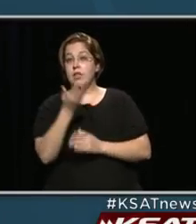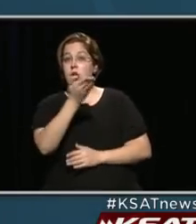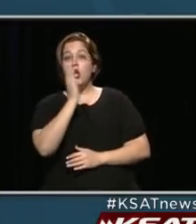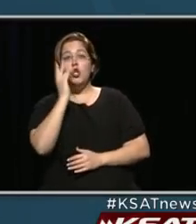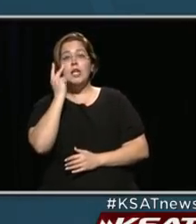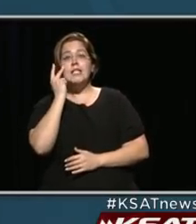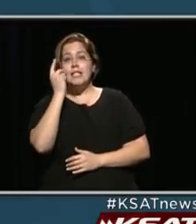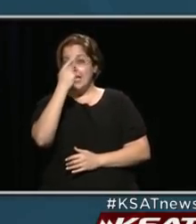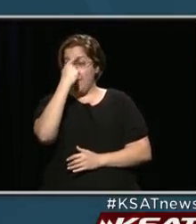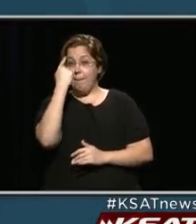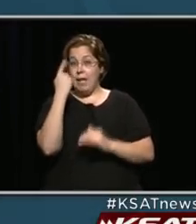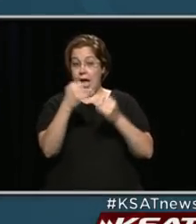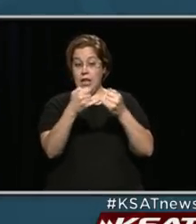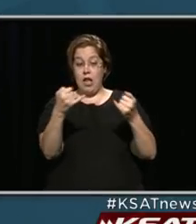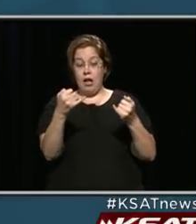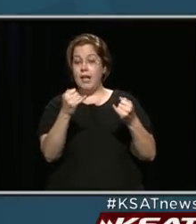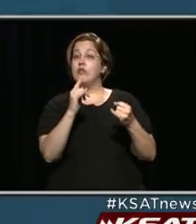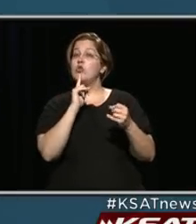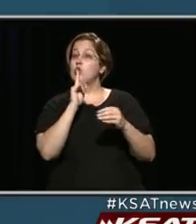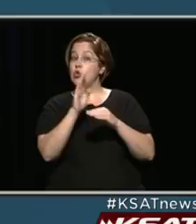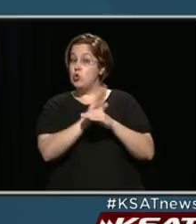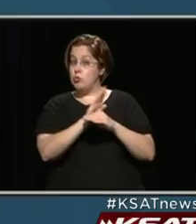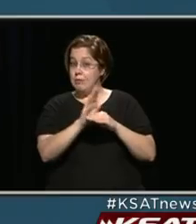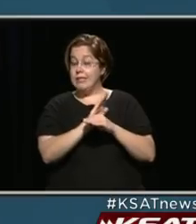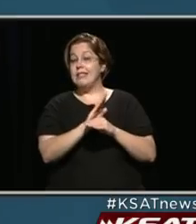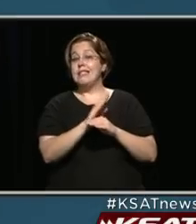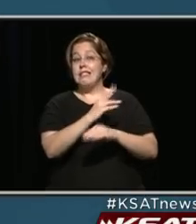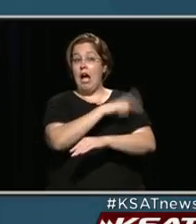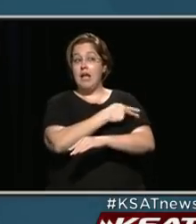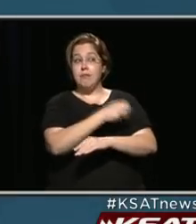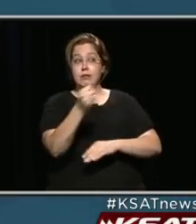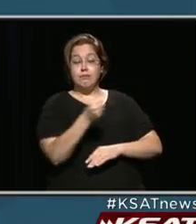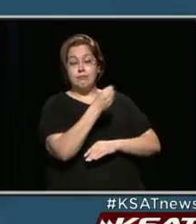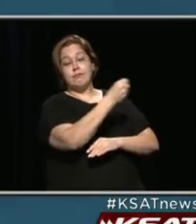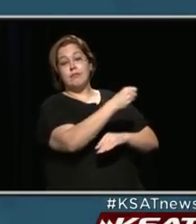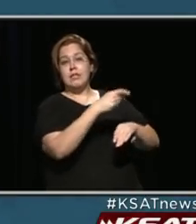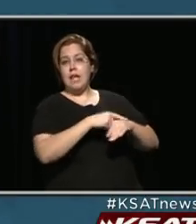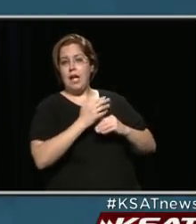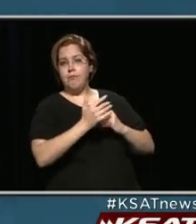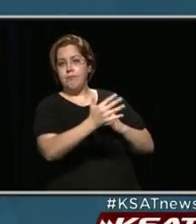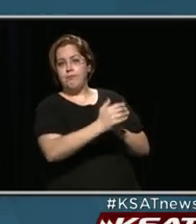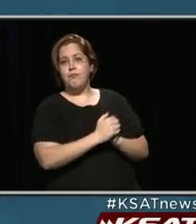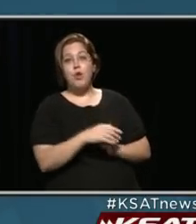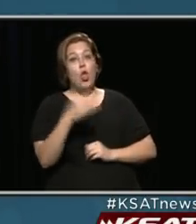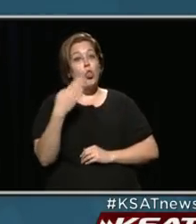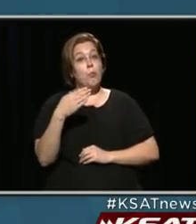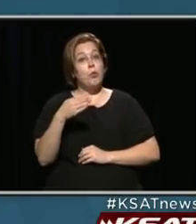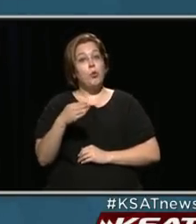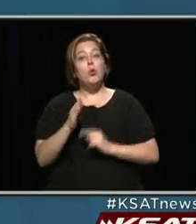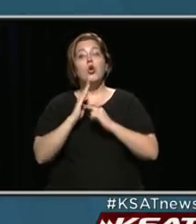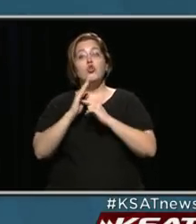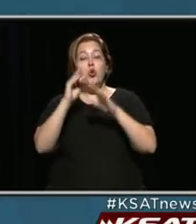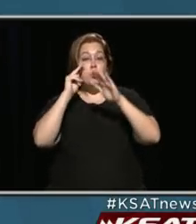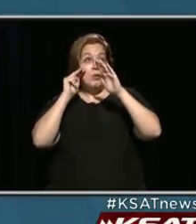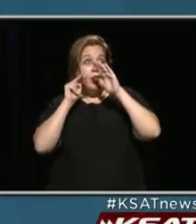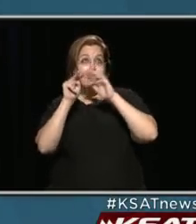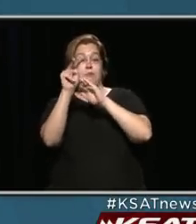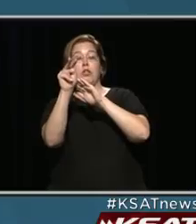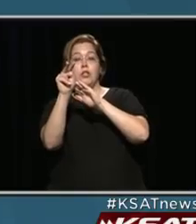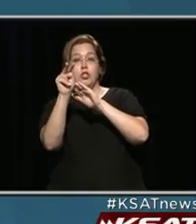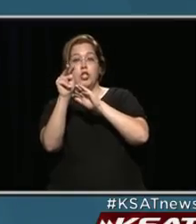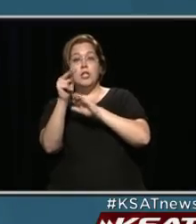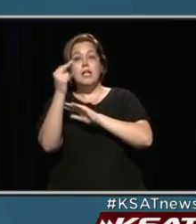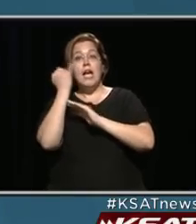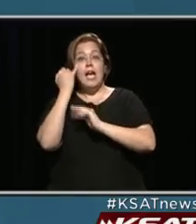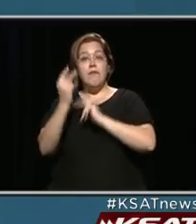see the black line shows where we actually are with regard to hospitalizations over time. The blue line will show you the projections. If